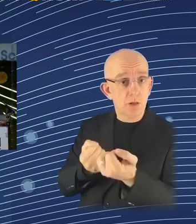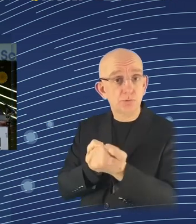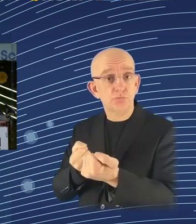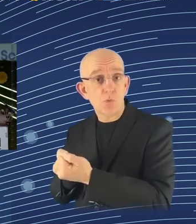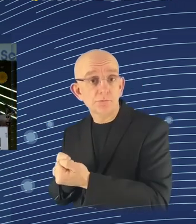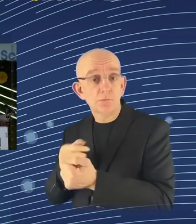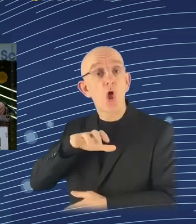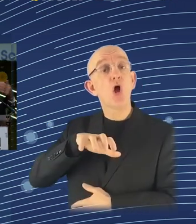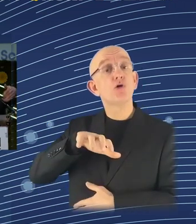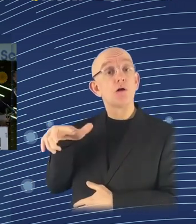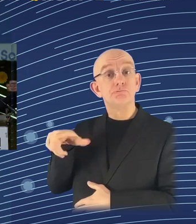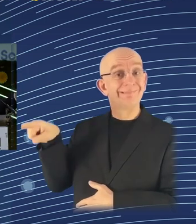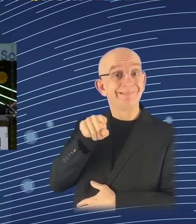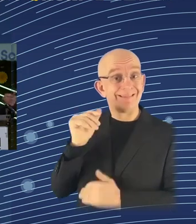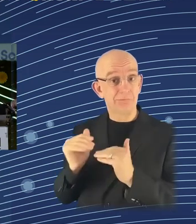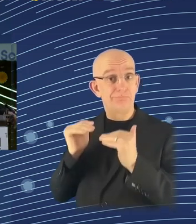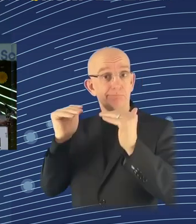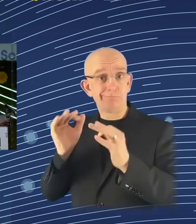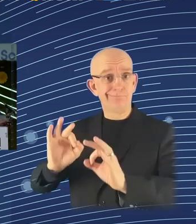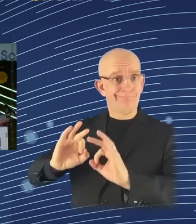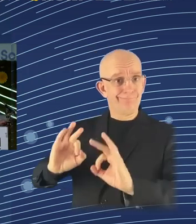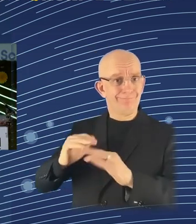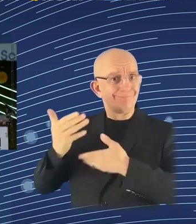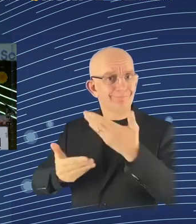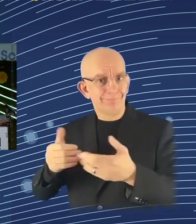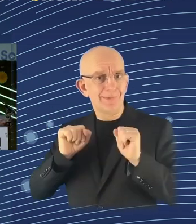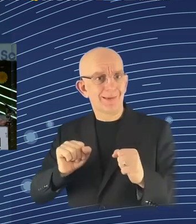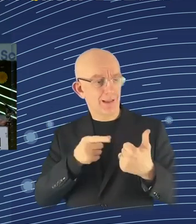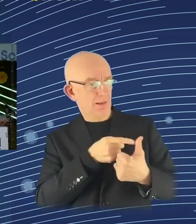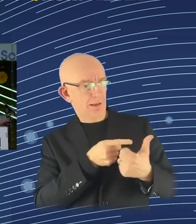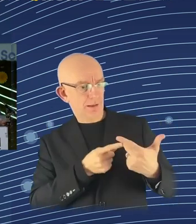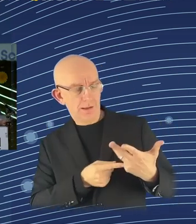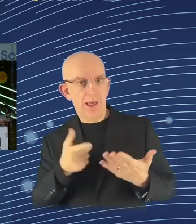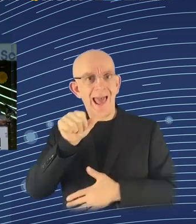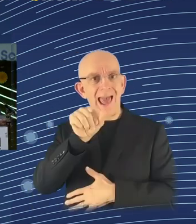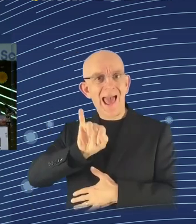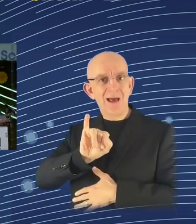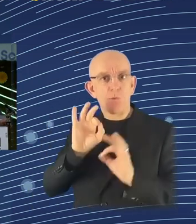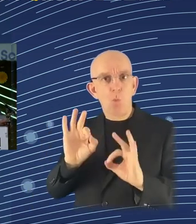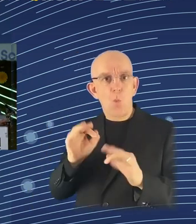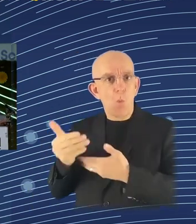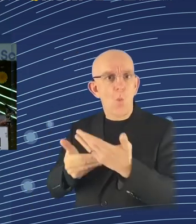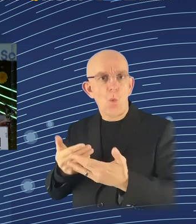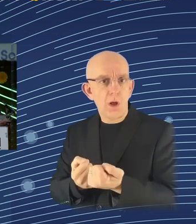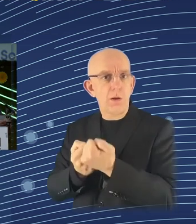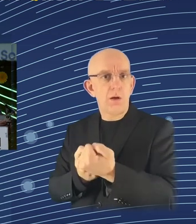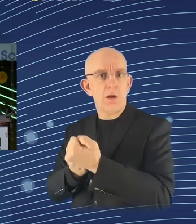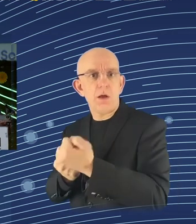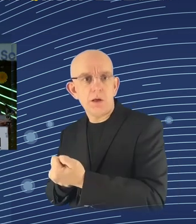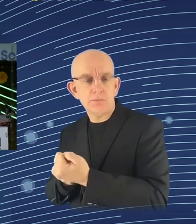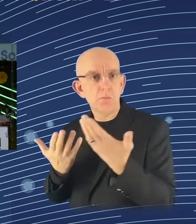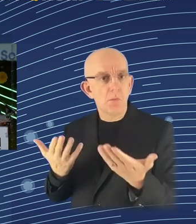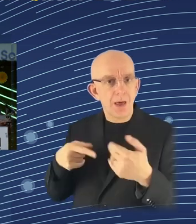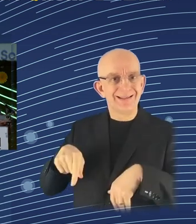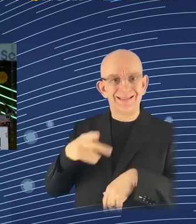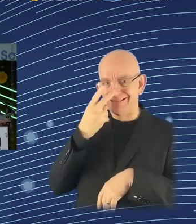and, I mean, it's not I who looked at them, so it's the students that did the research. The United States and China are way ahead in terms of preparedness for